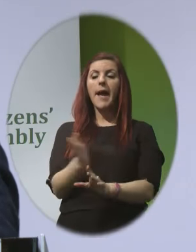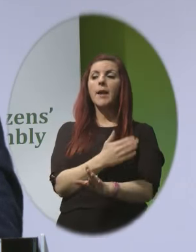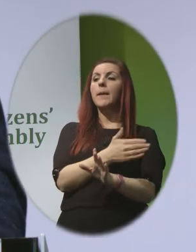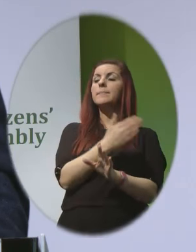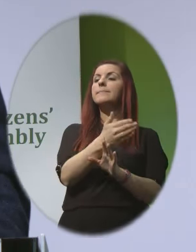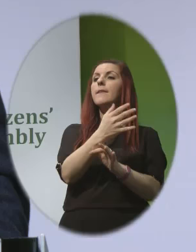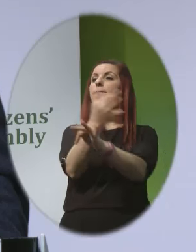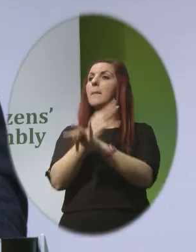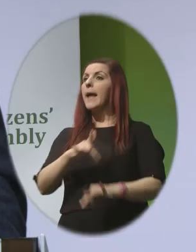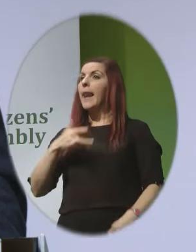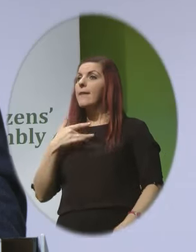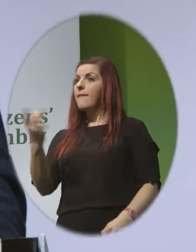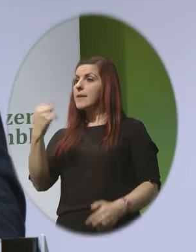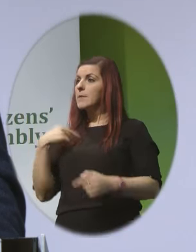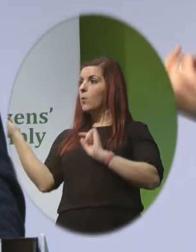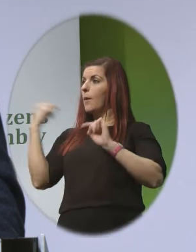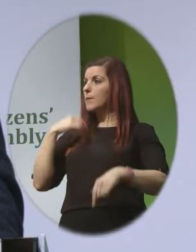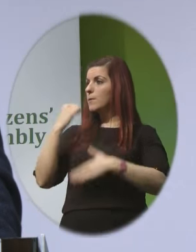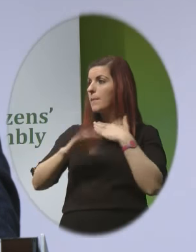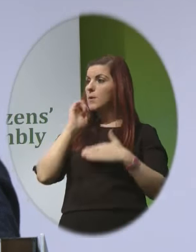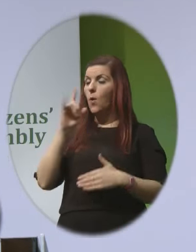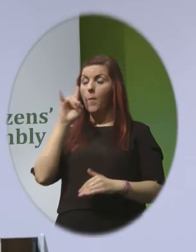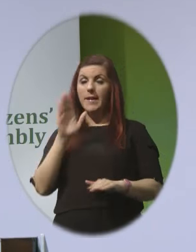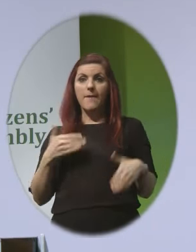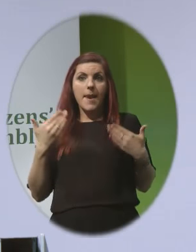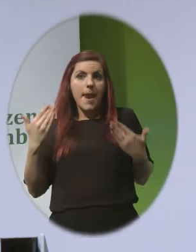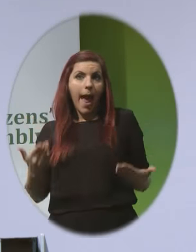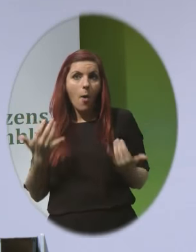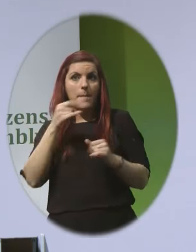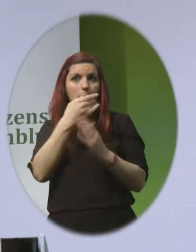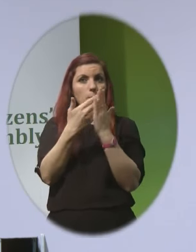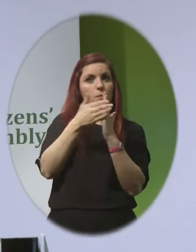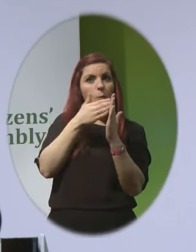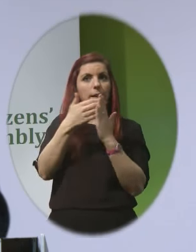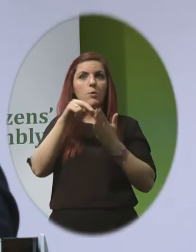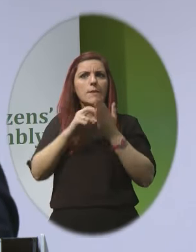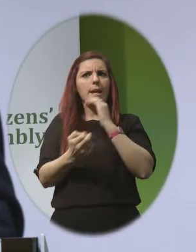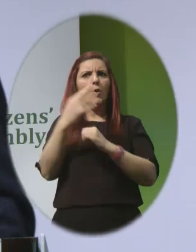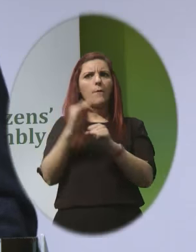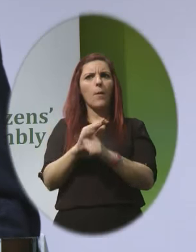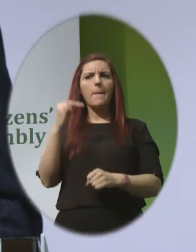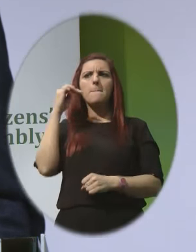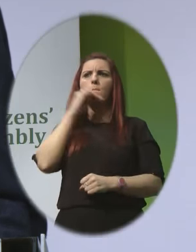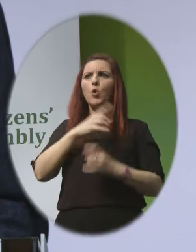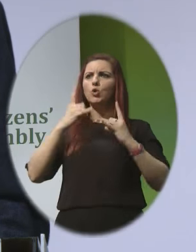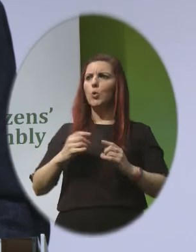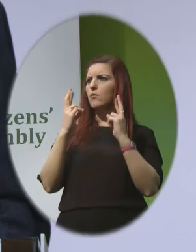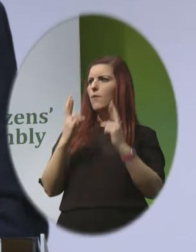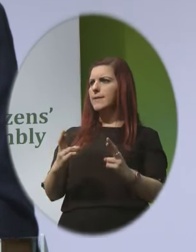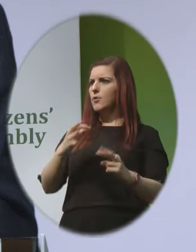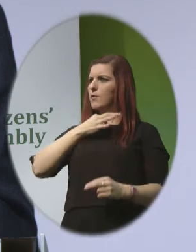Life has sent me here today Because we hope that even now you may be persuaded to stand up for the important human rights at stake